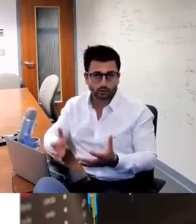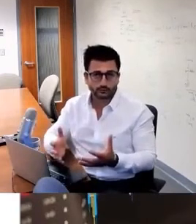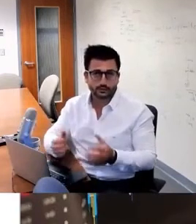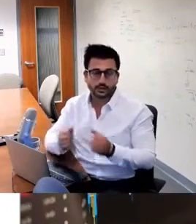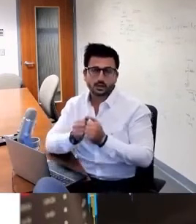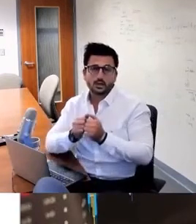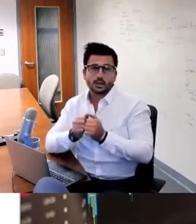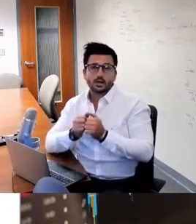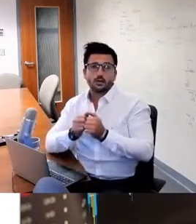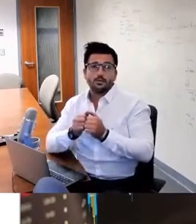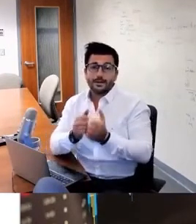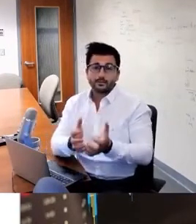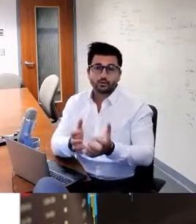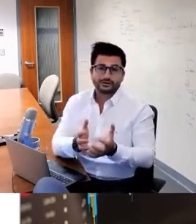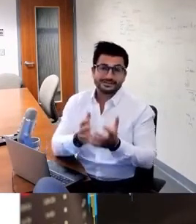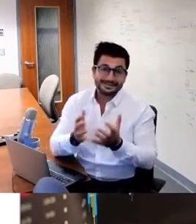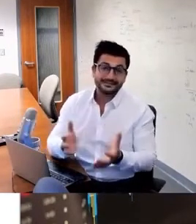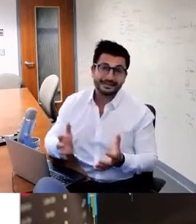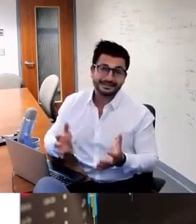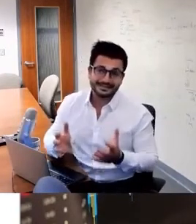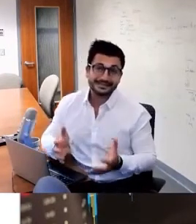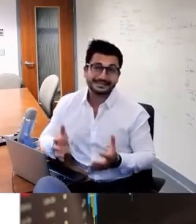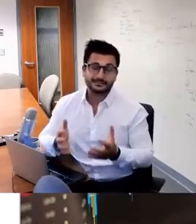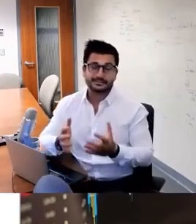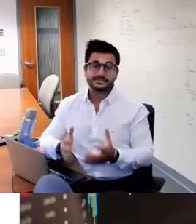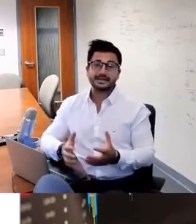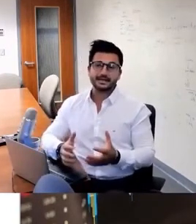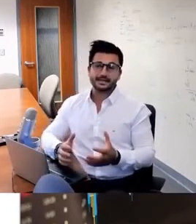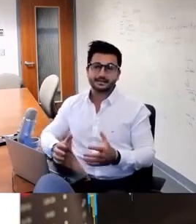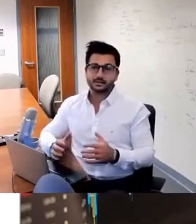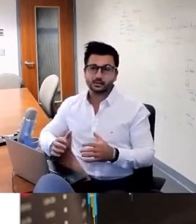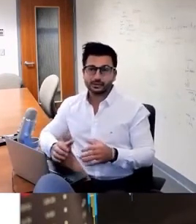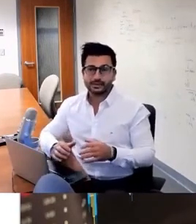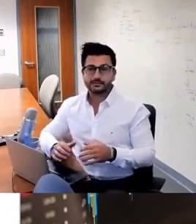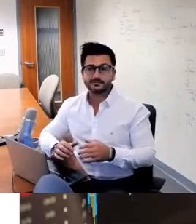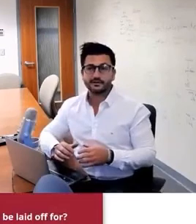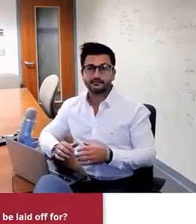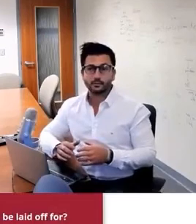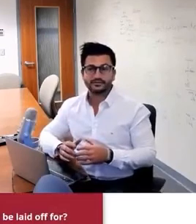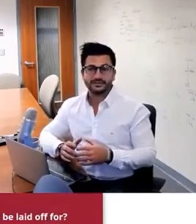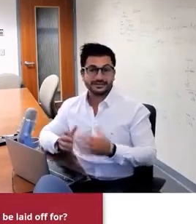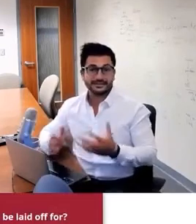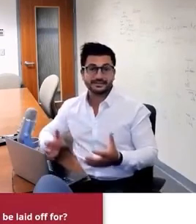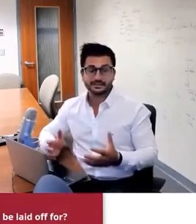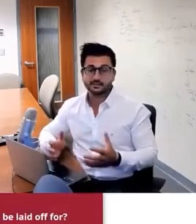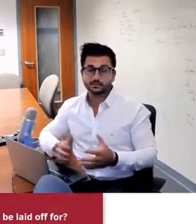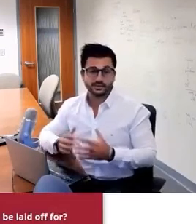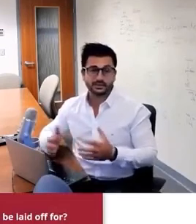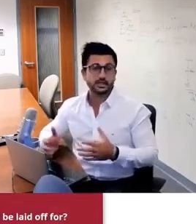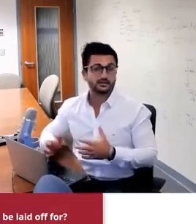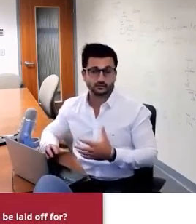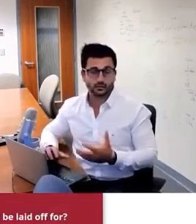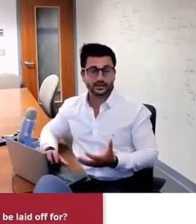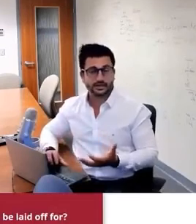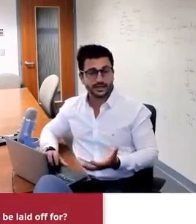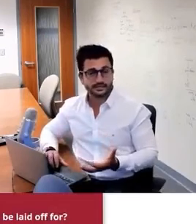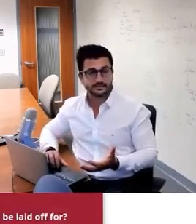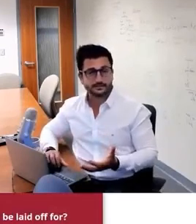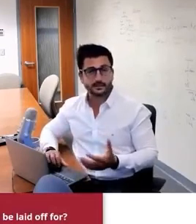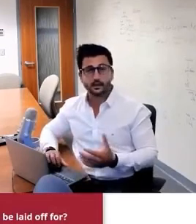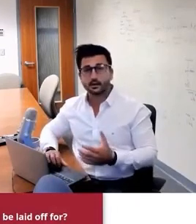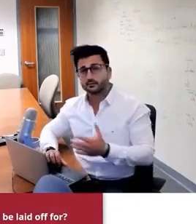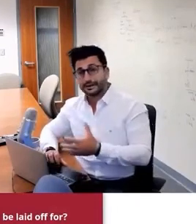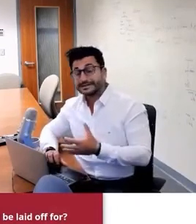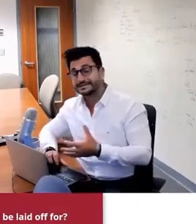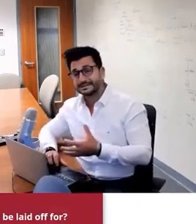My Open Court. My Open Court is a legal aid system designed to help self-represented litigants to predict the odds of winning a